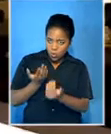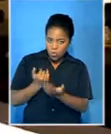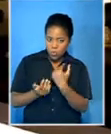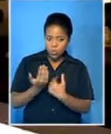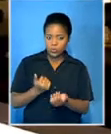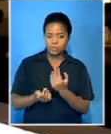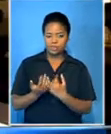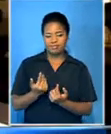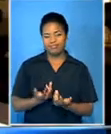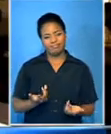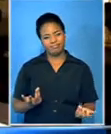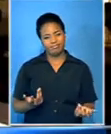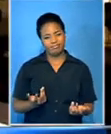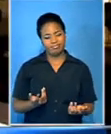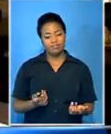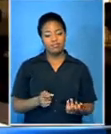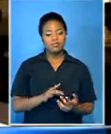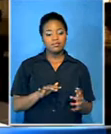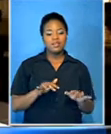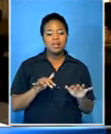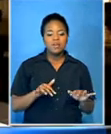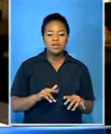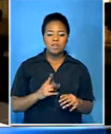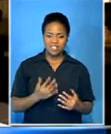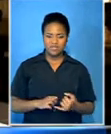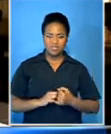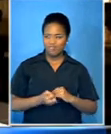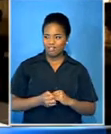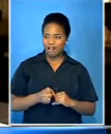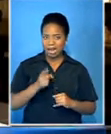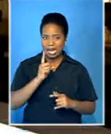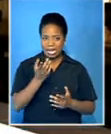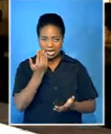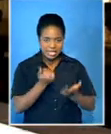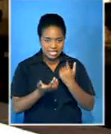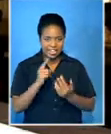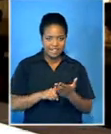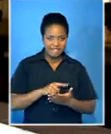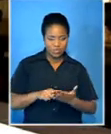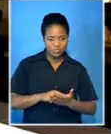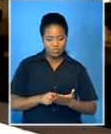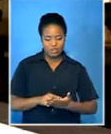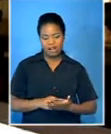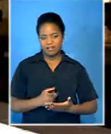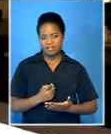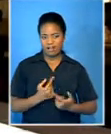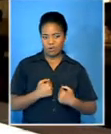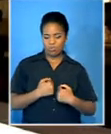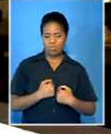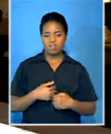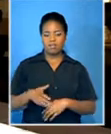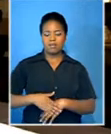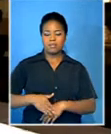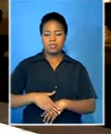political parties who try to move beyond the core support base run a risk. They might lose a little of the core support base and hopefully they gain